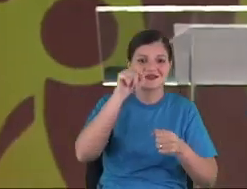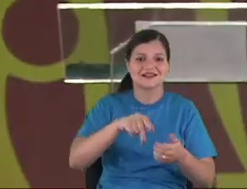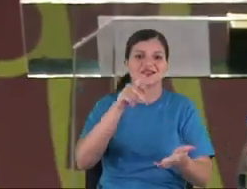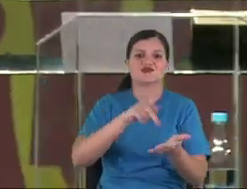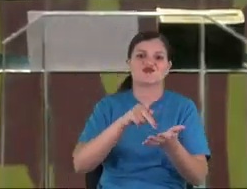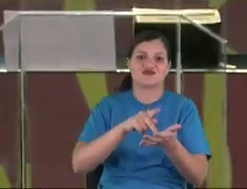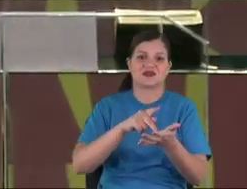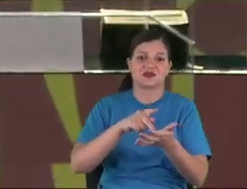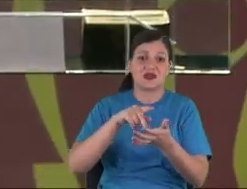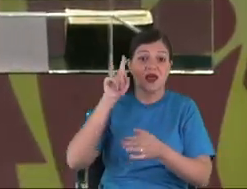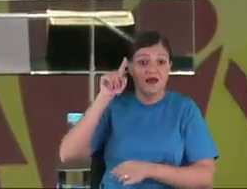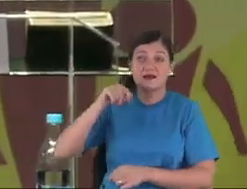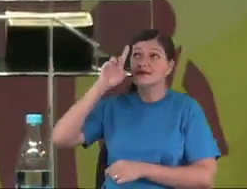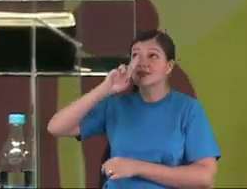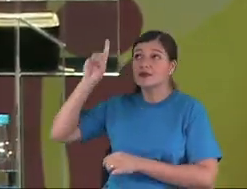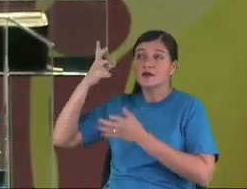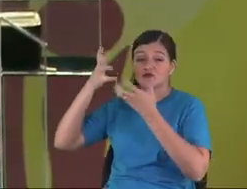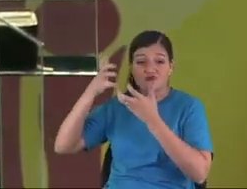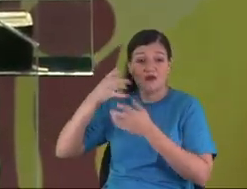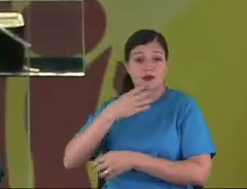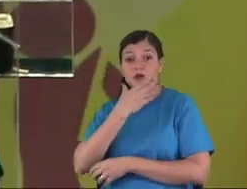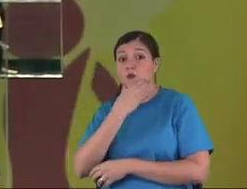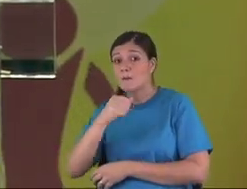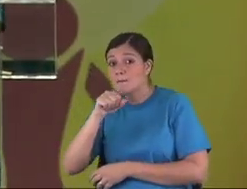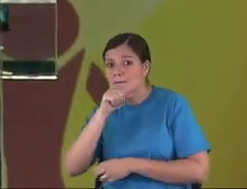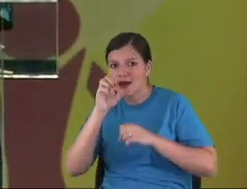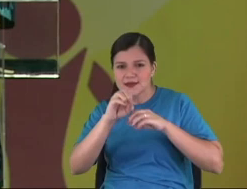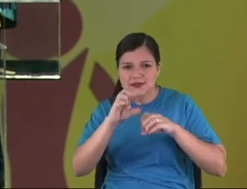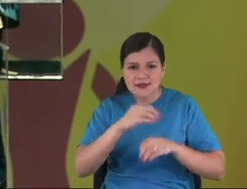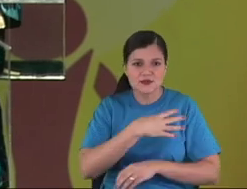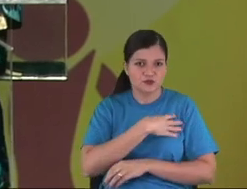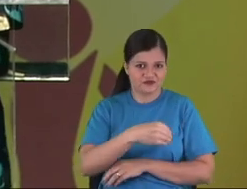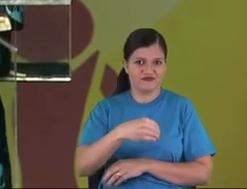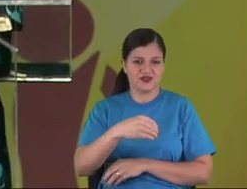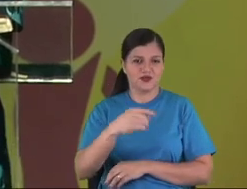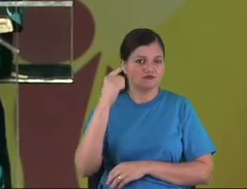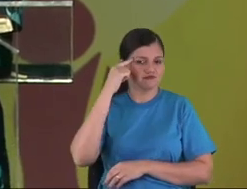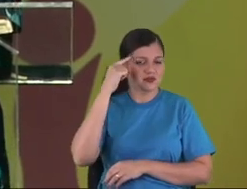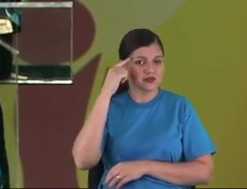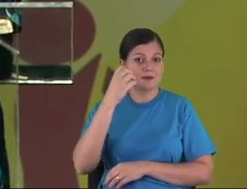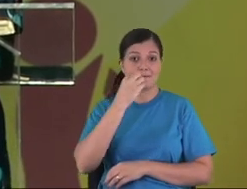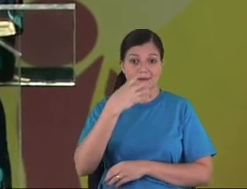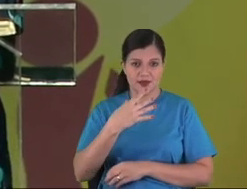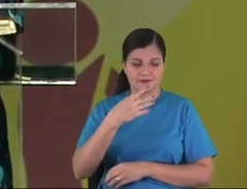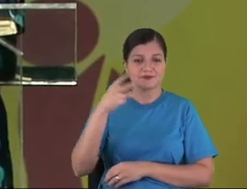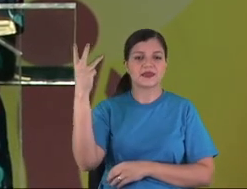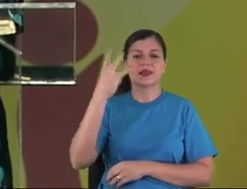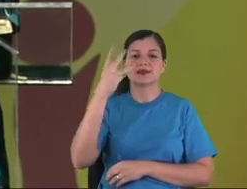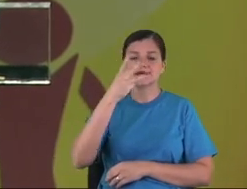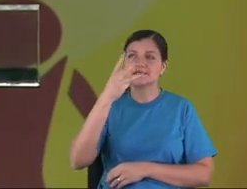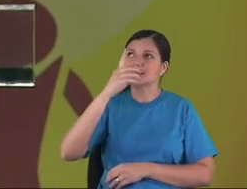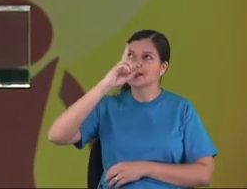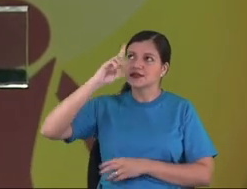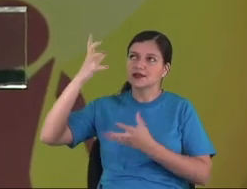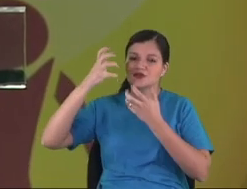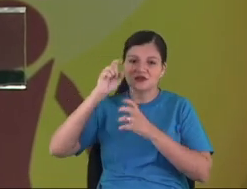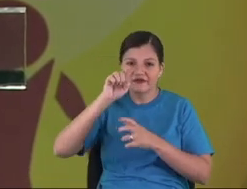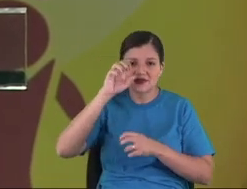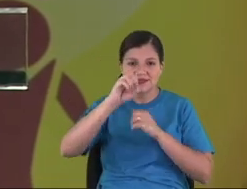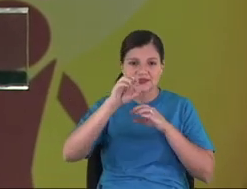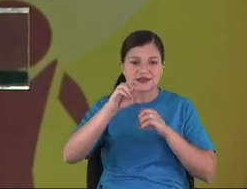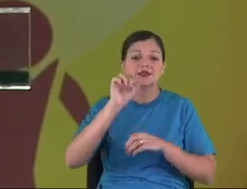learn to do the kids has good sense. The third thing that God wants that you teach,